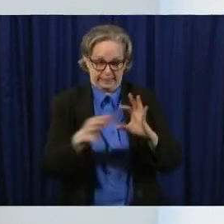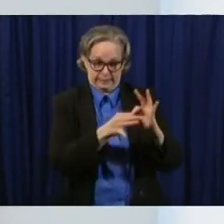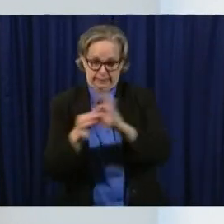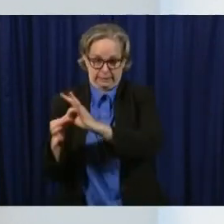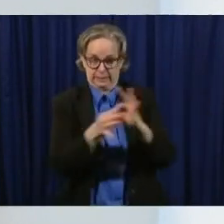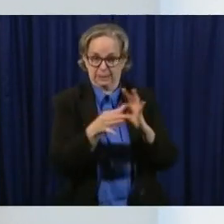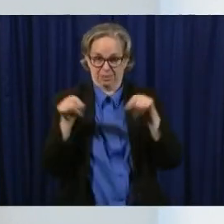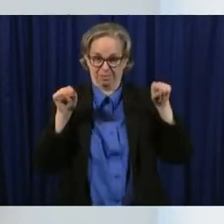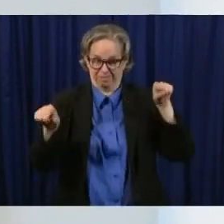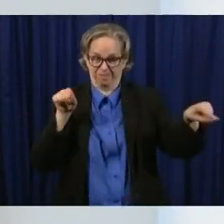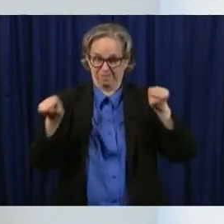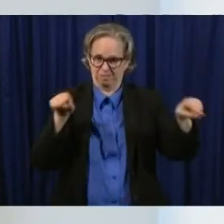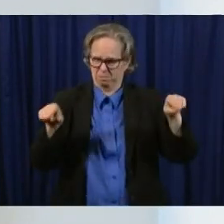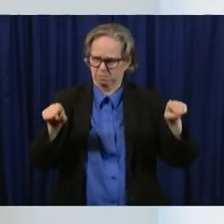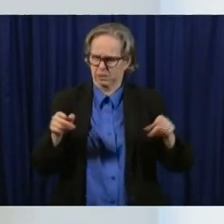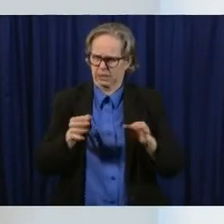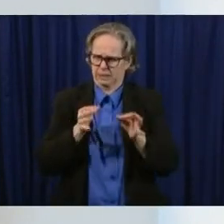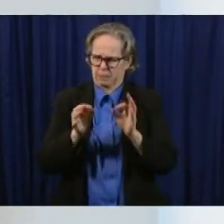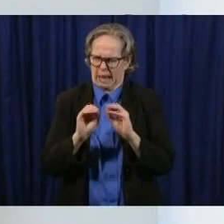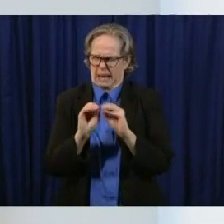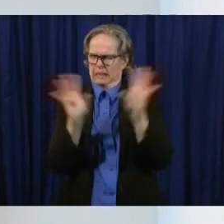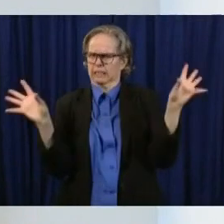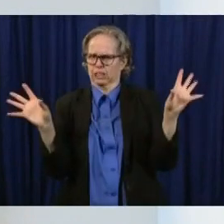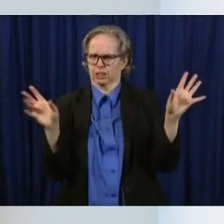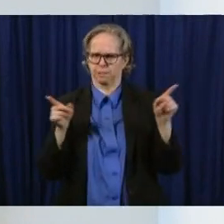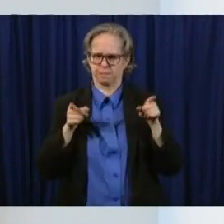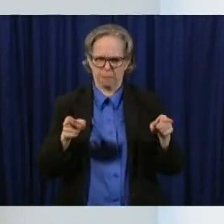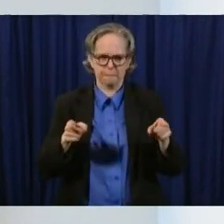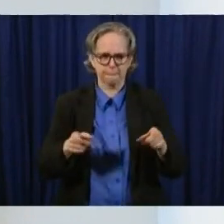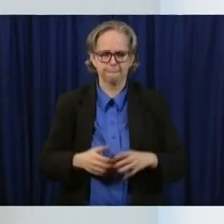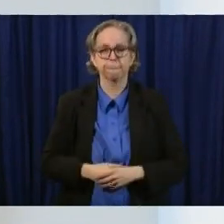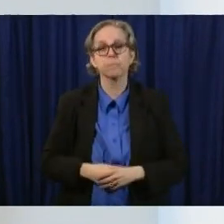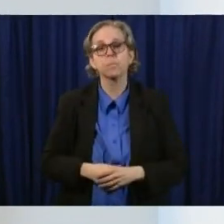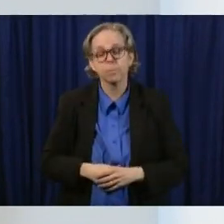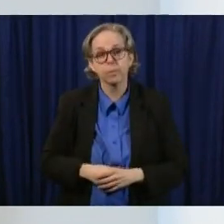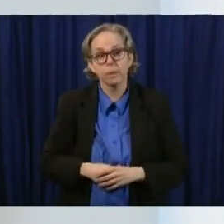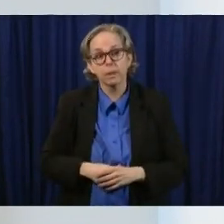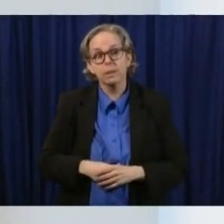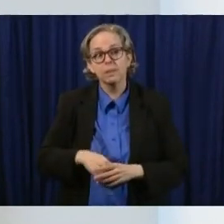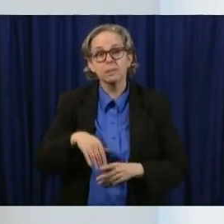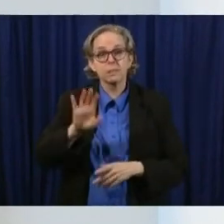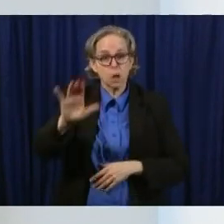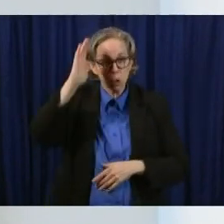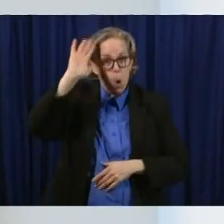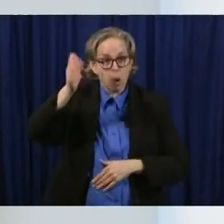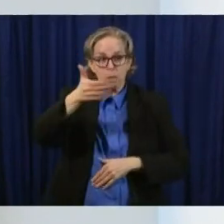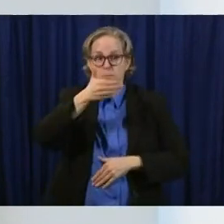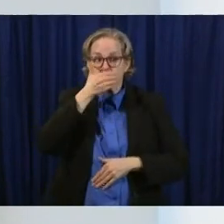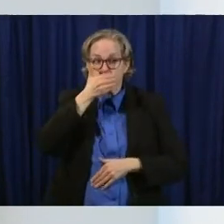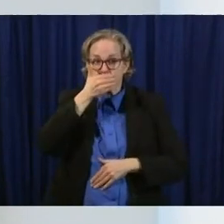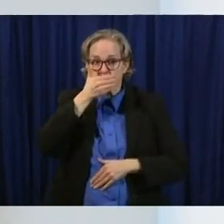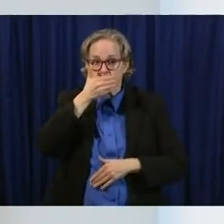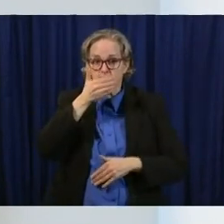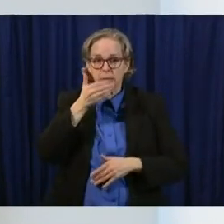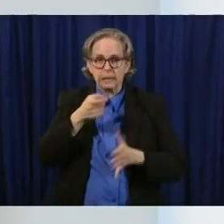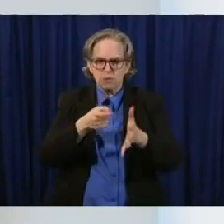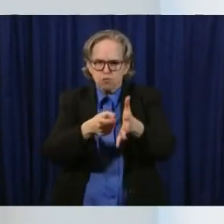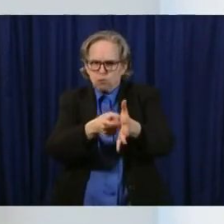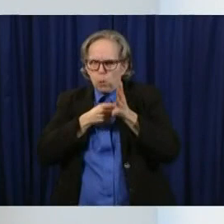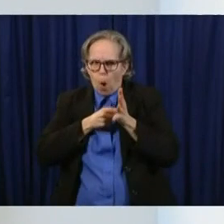so that you'll have a chance to digest exactly what I'm saying face coverings are required while you are on the job